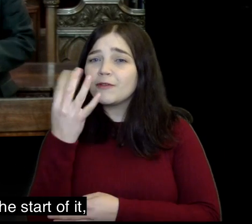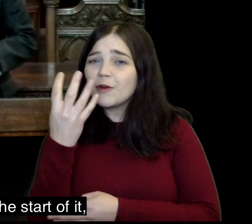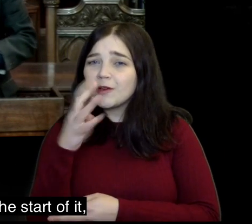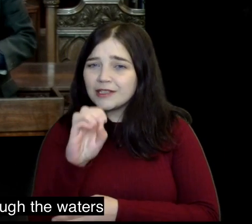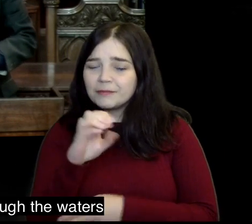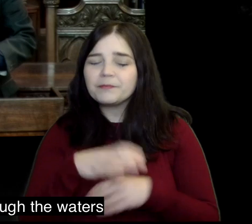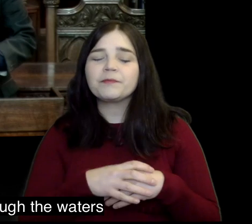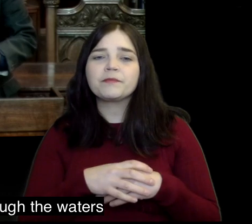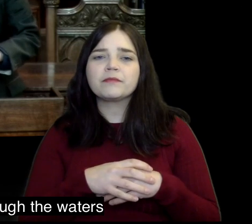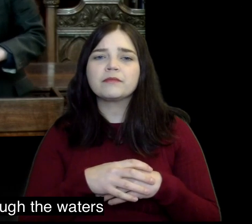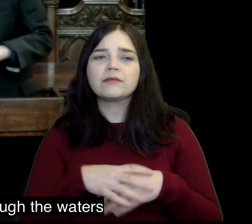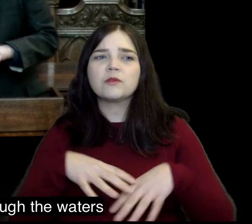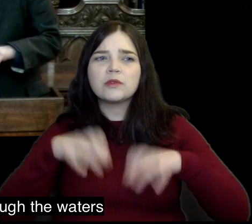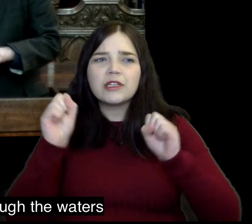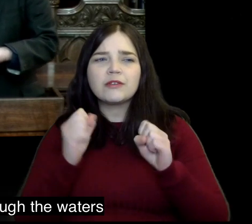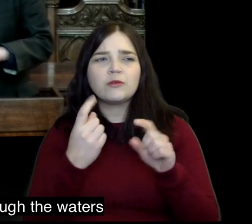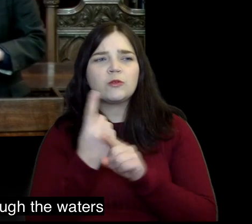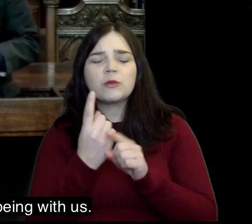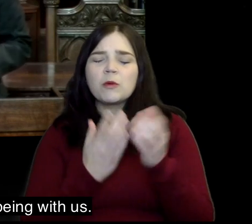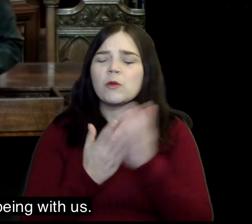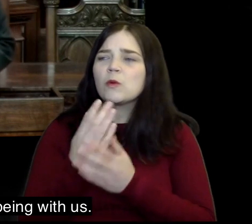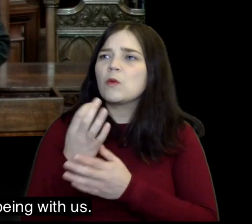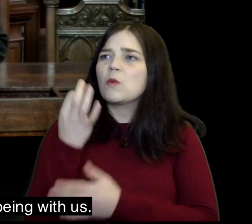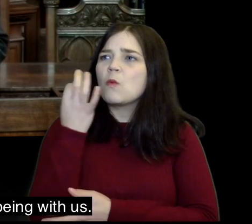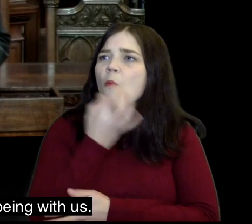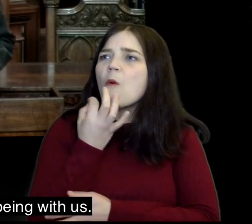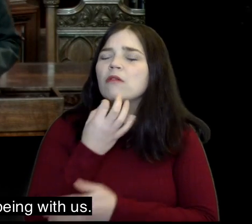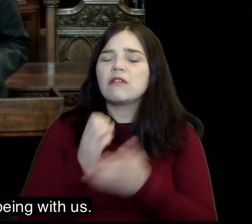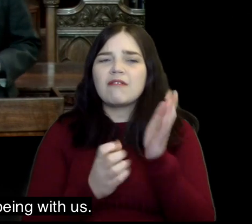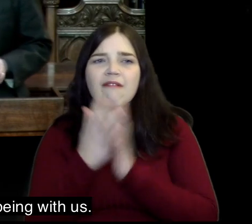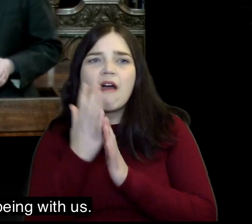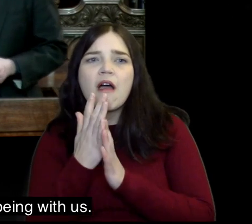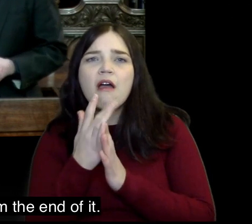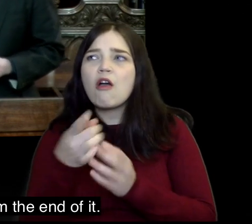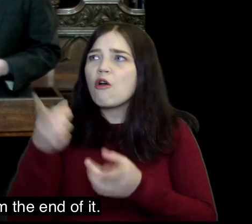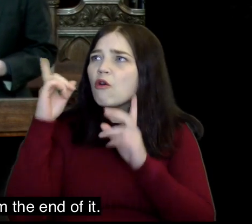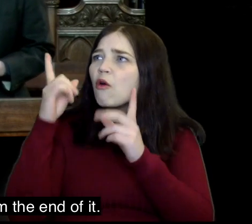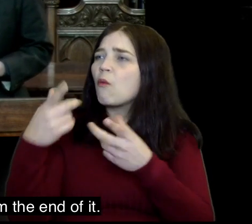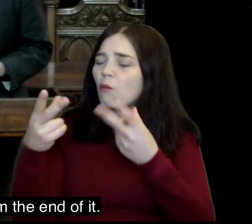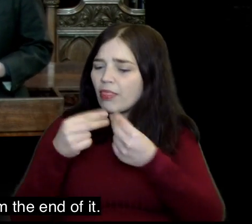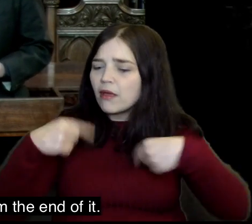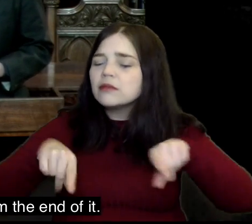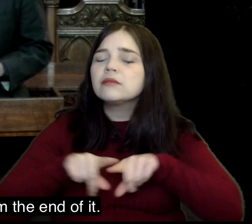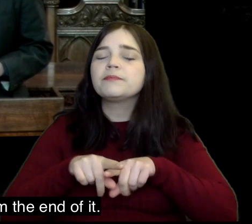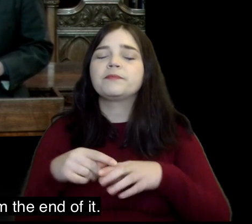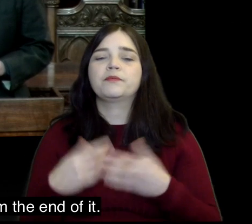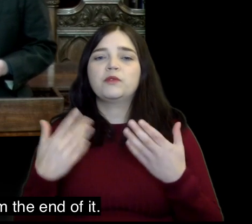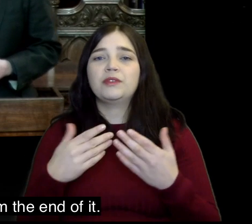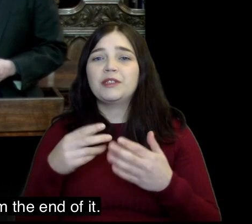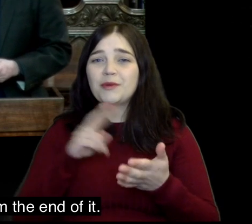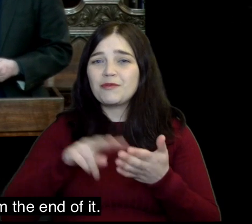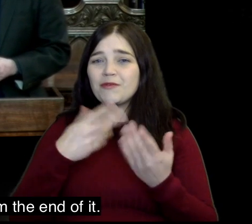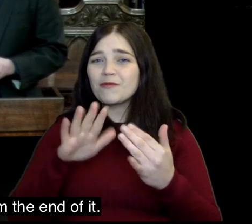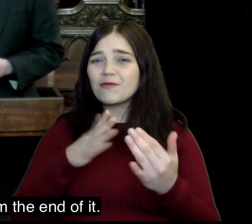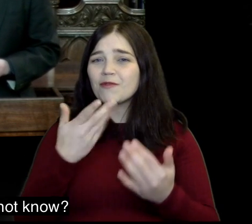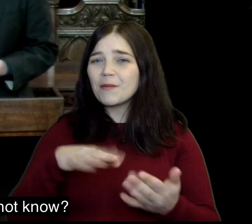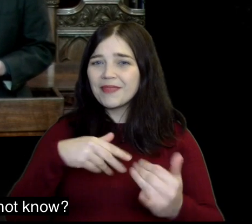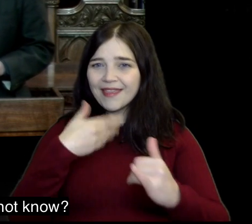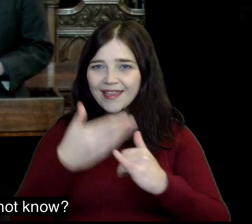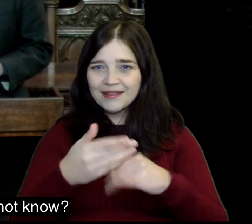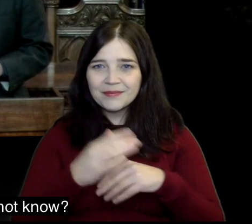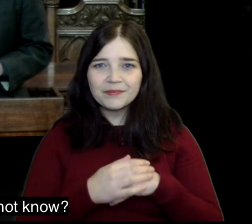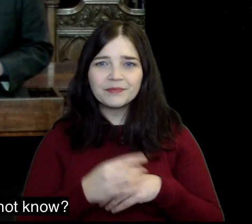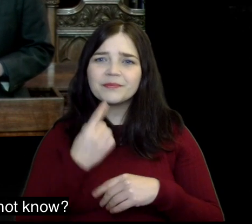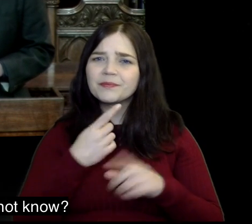the start of it that talked about going through the waters and the fires and God being with us. Let me read it today from the end of it.